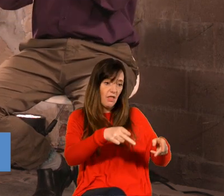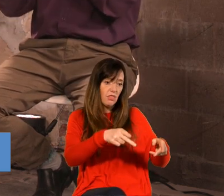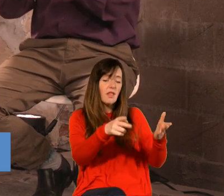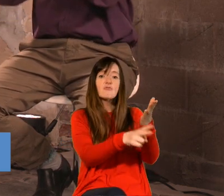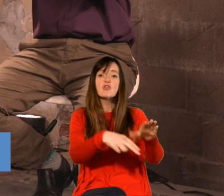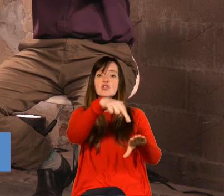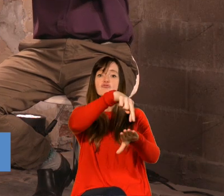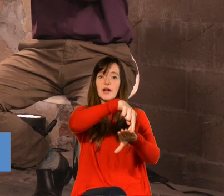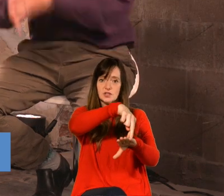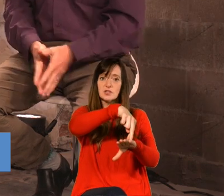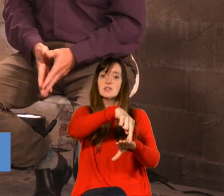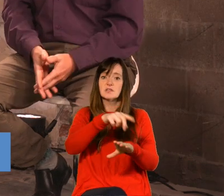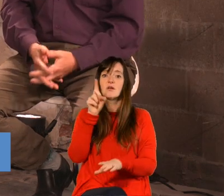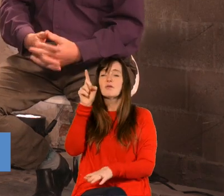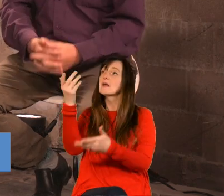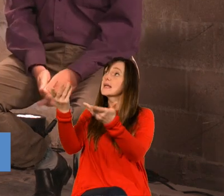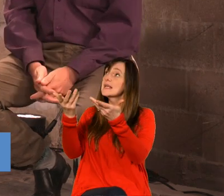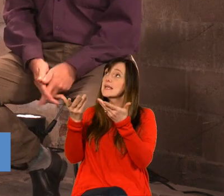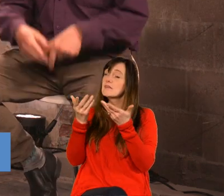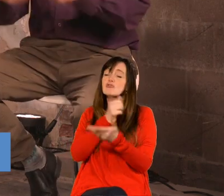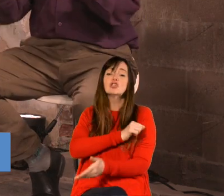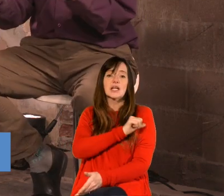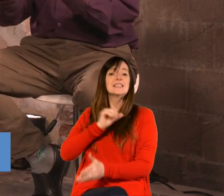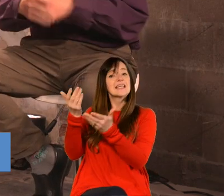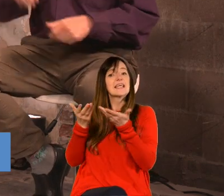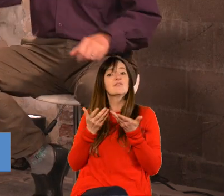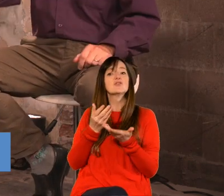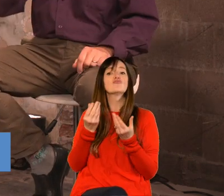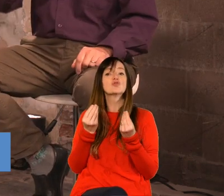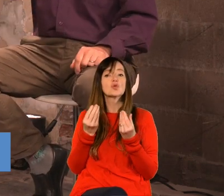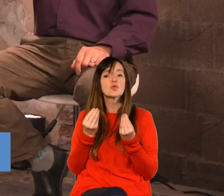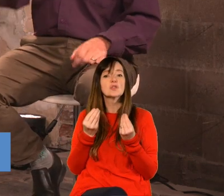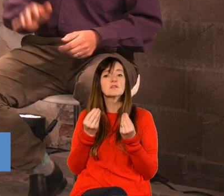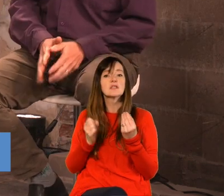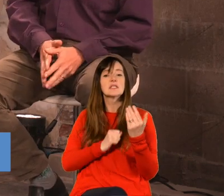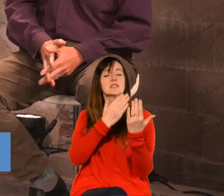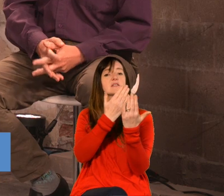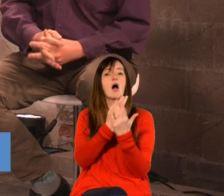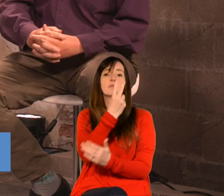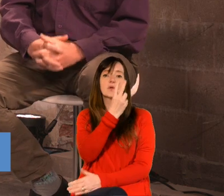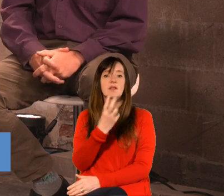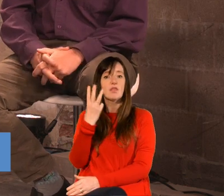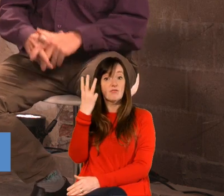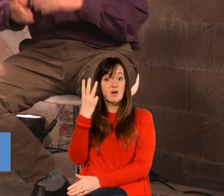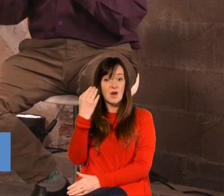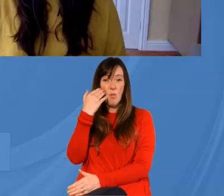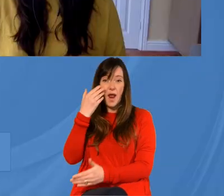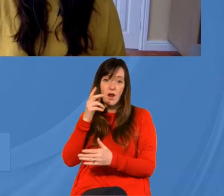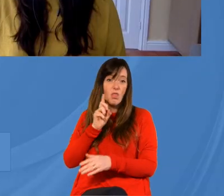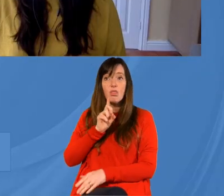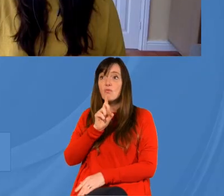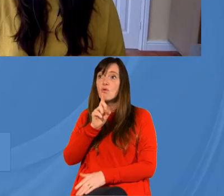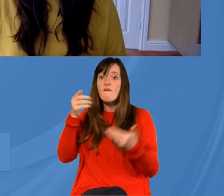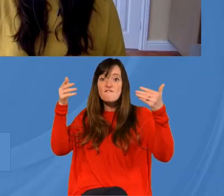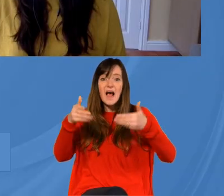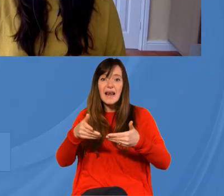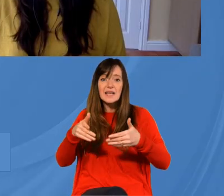to help see you through these kind of dark times psalm 23 god is with us as we walk through the valley of the shadow of death that's where i'd